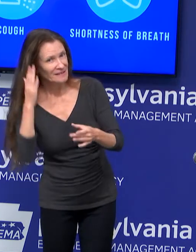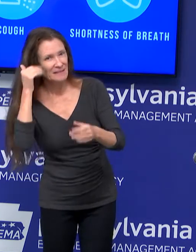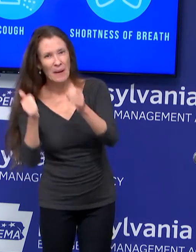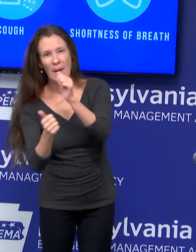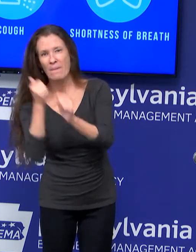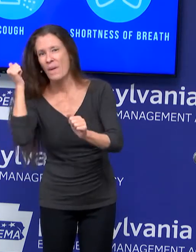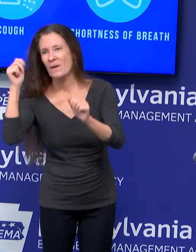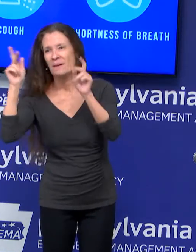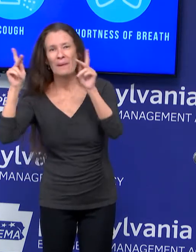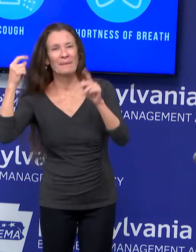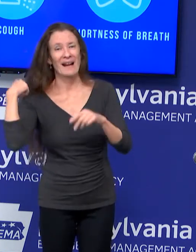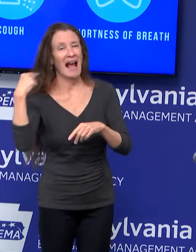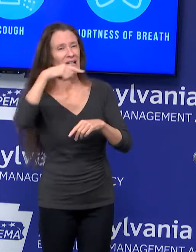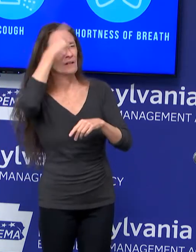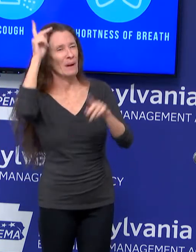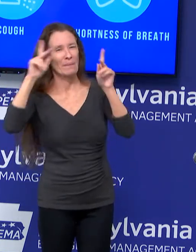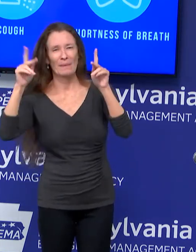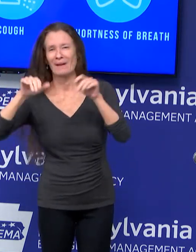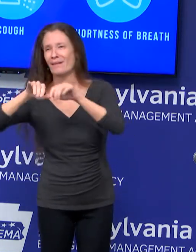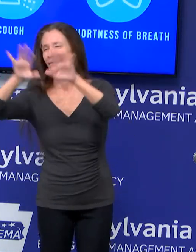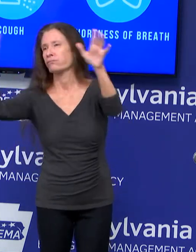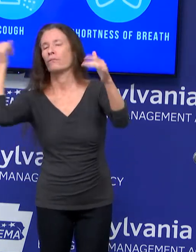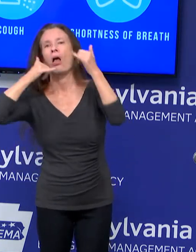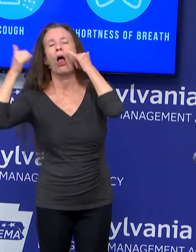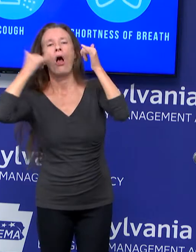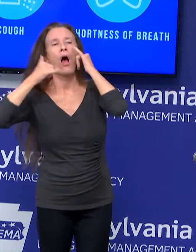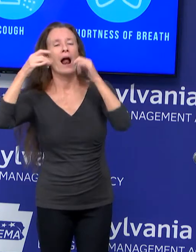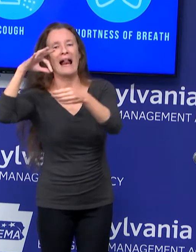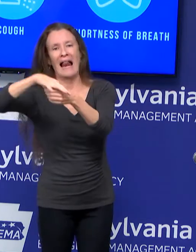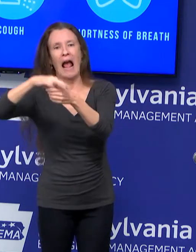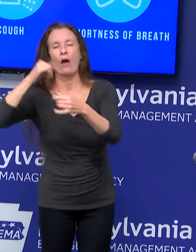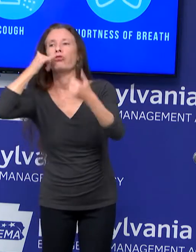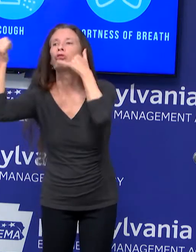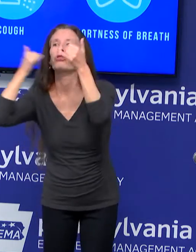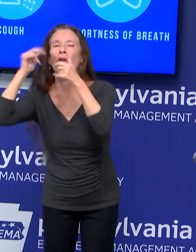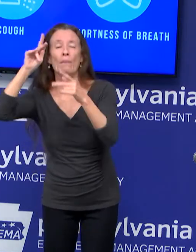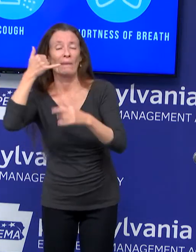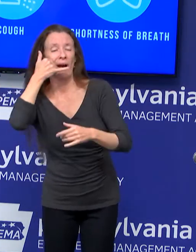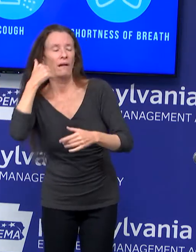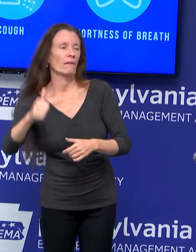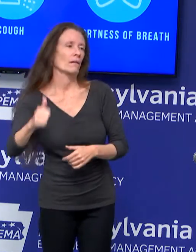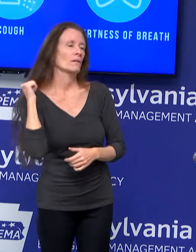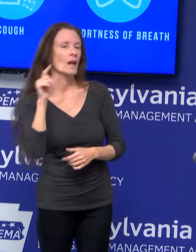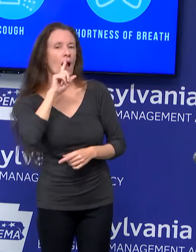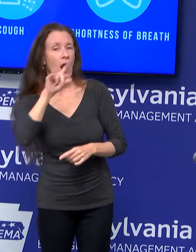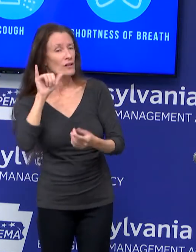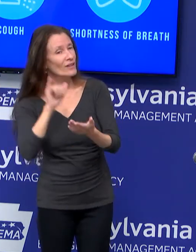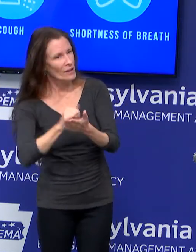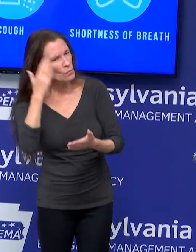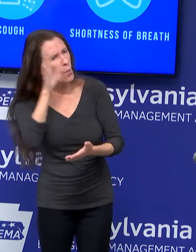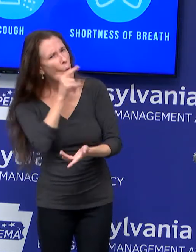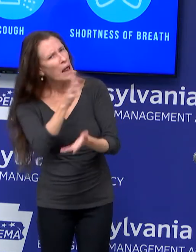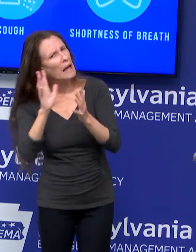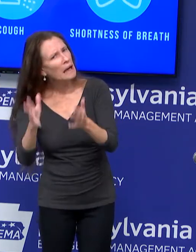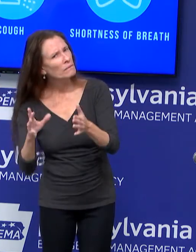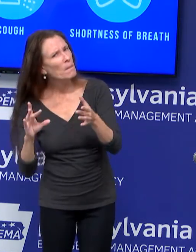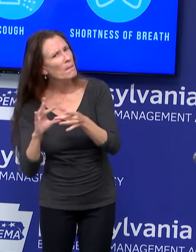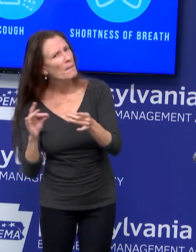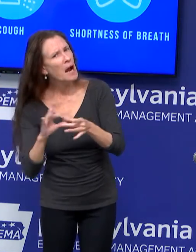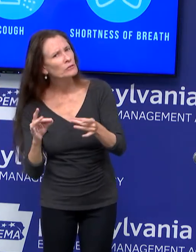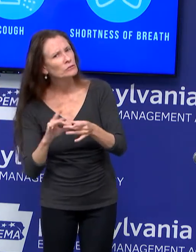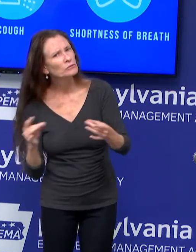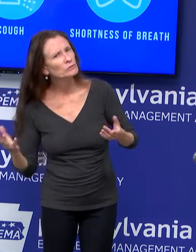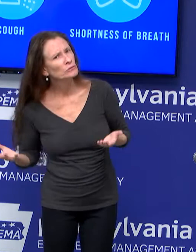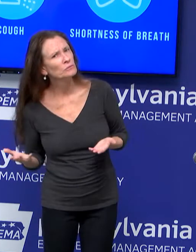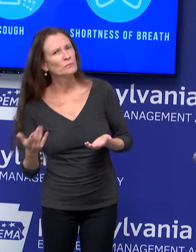they will leave a message. But, you we really want people, if at all possible, to answer the call the first time. But I understand that that's been